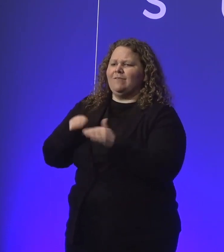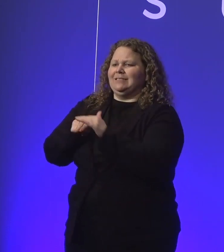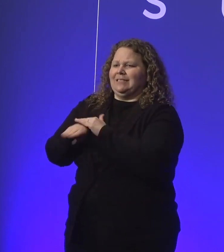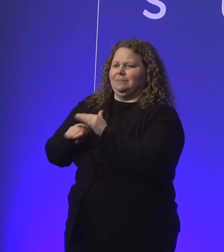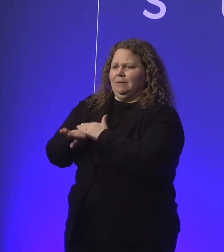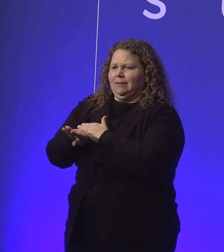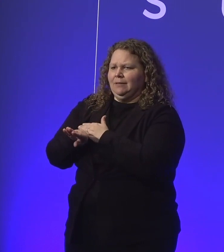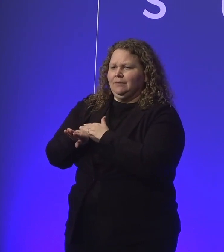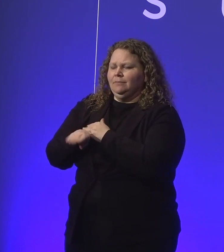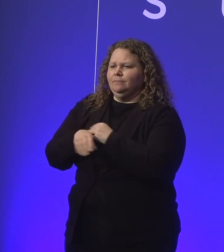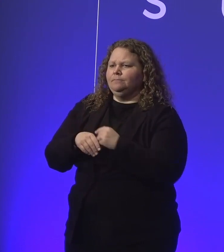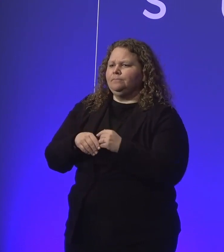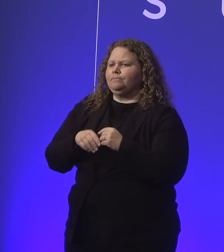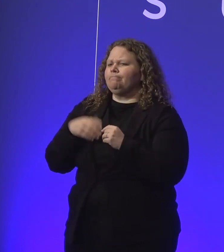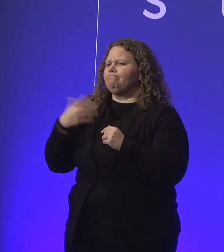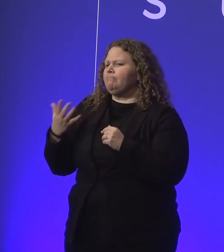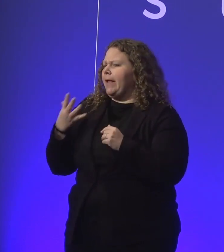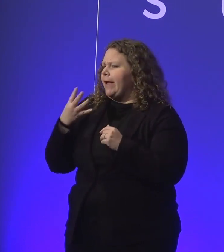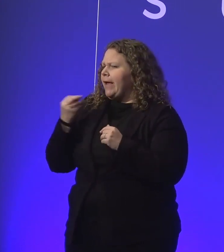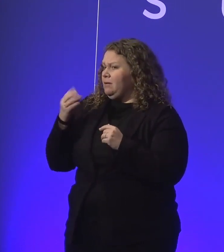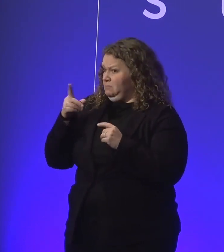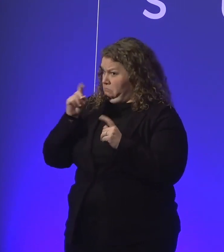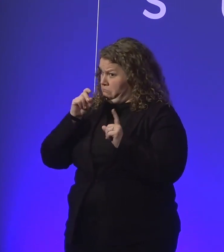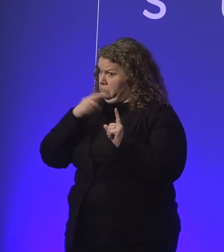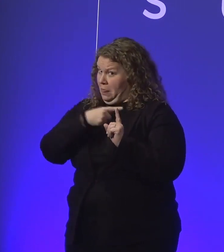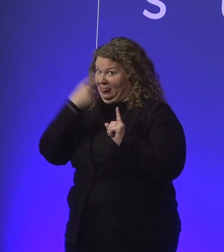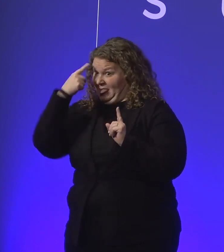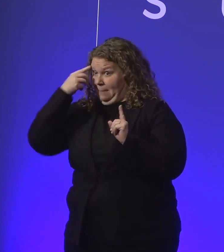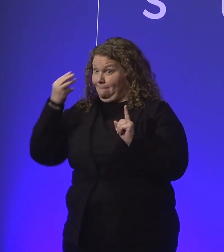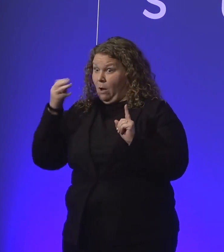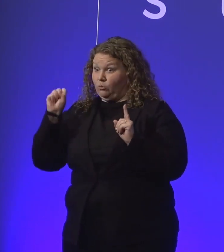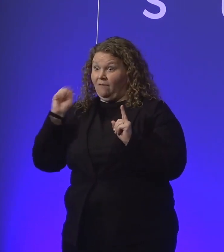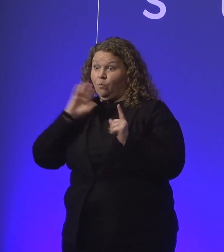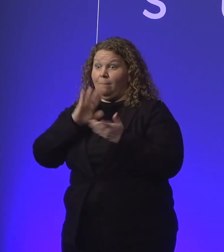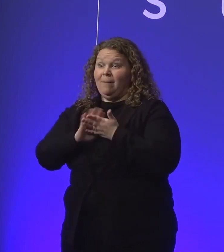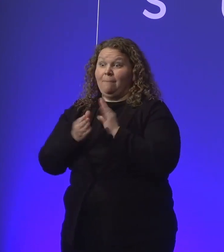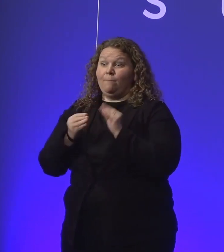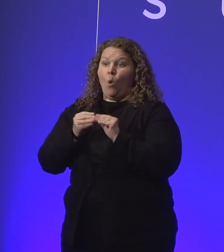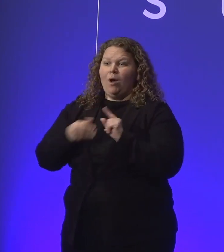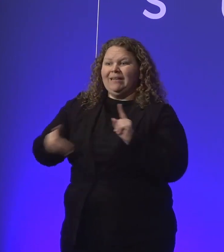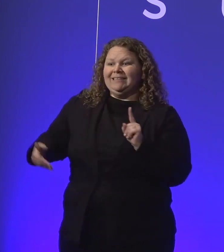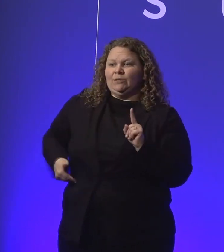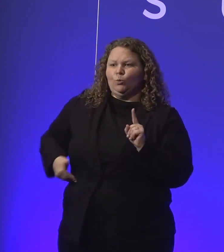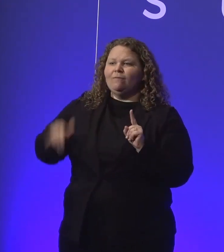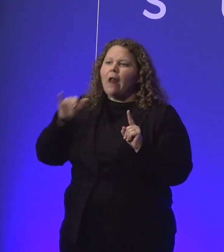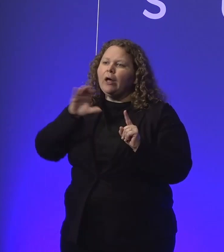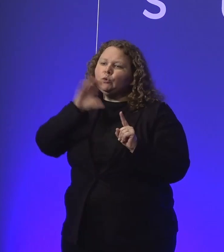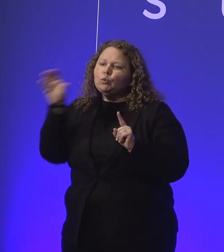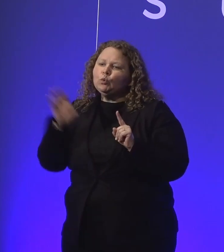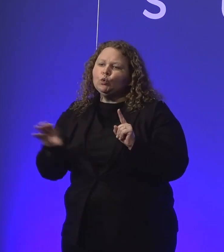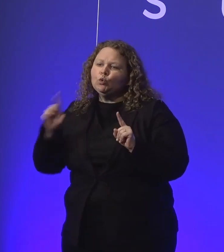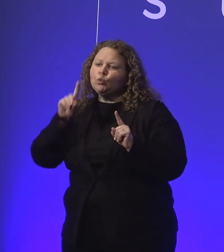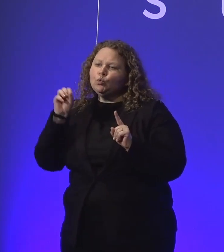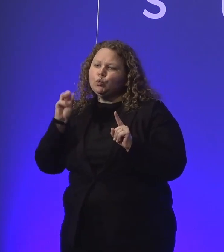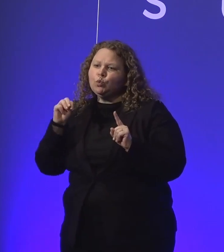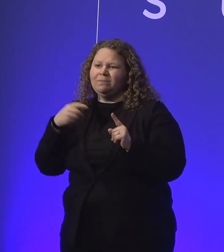time Microsoft Teams to be more intuitive, more like Zoom, because right now I don't experience it that way.